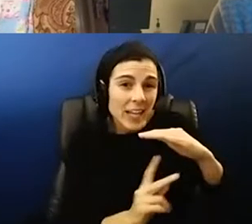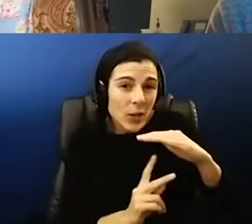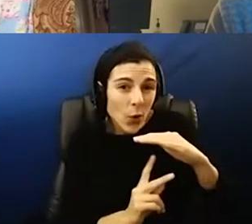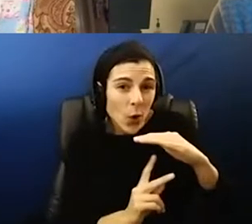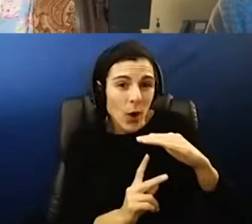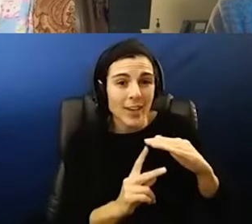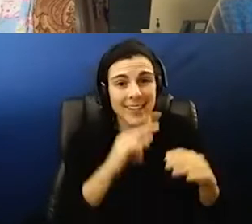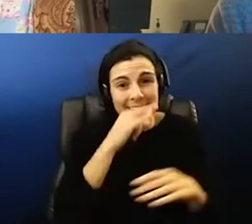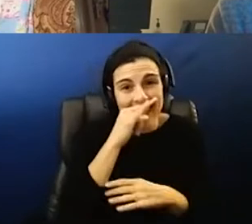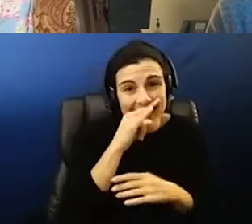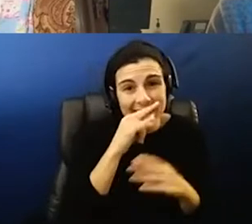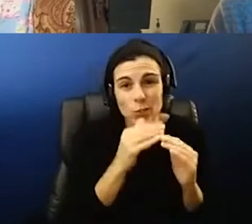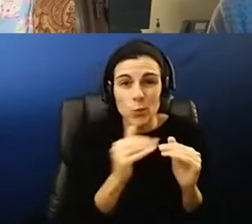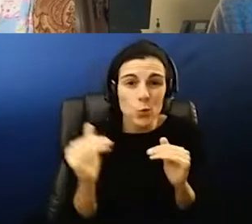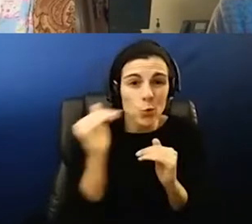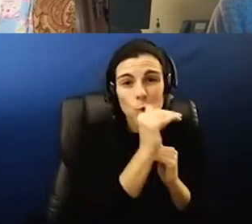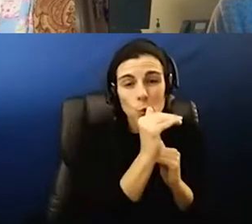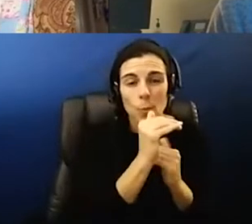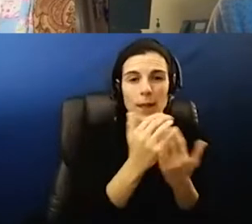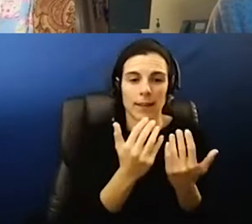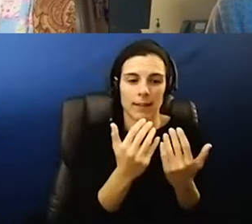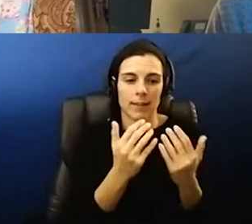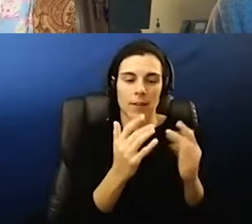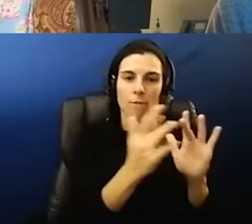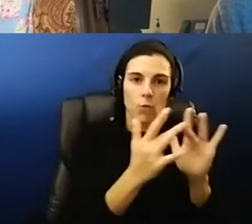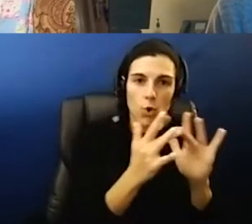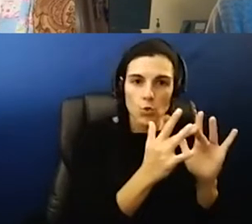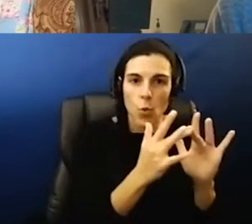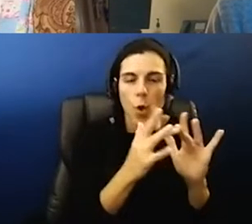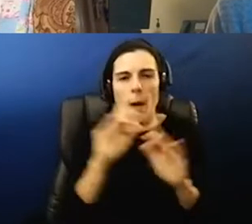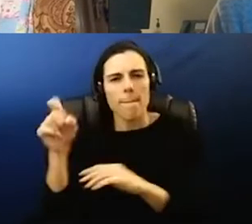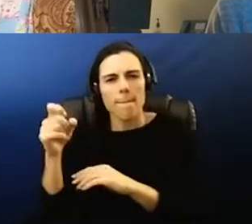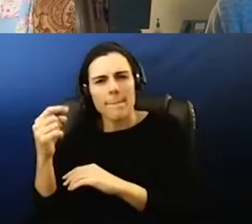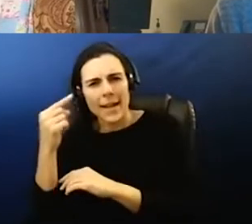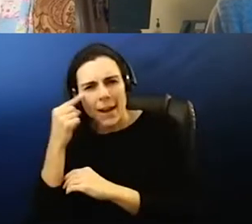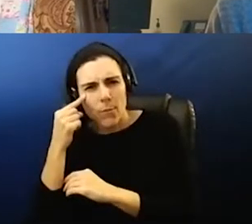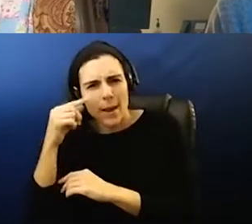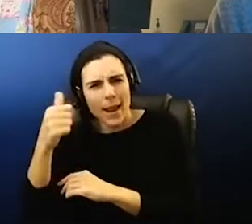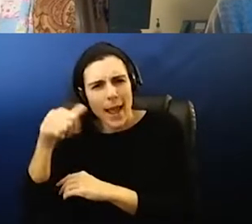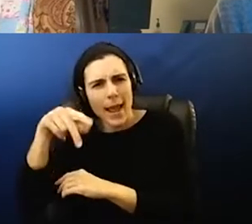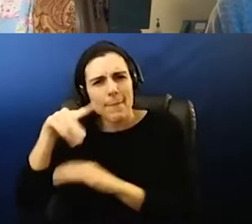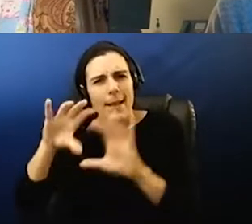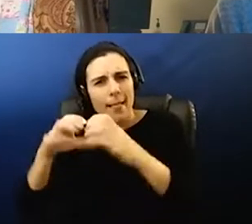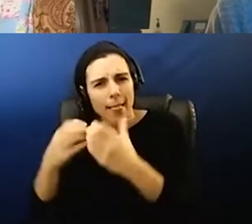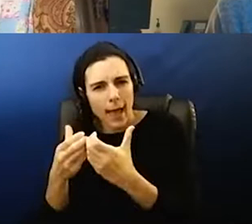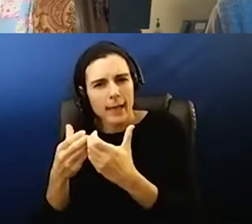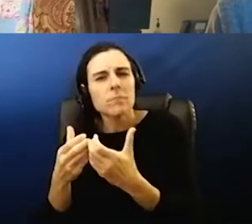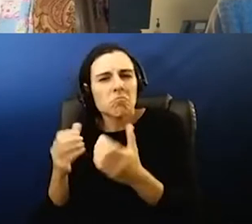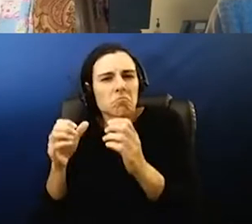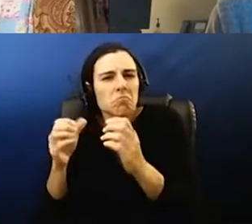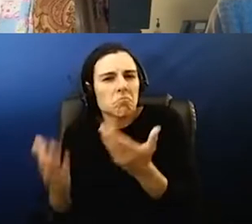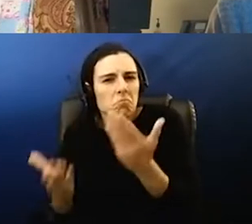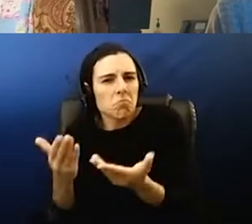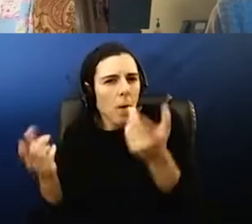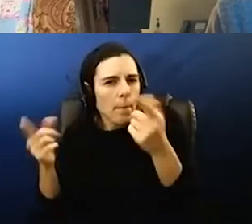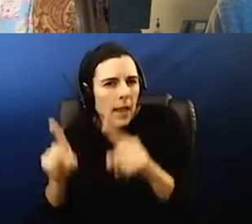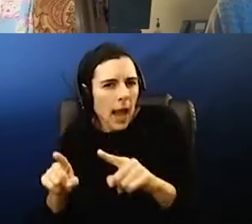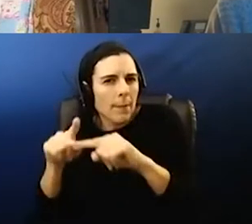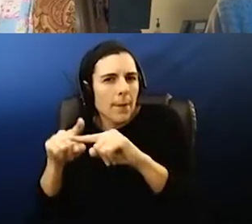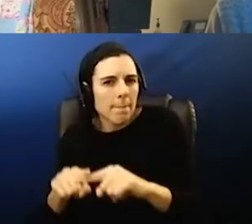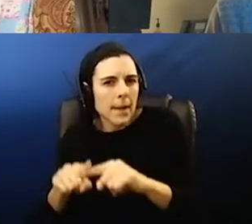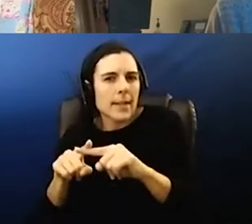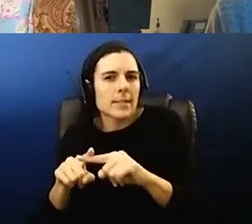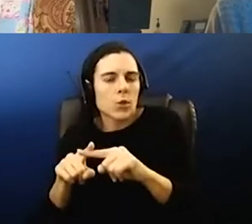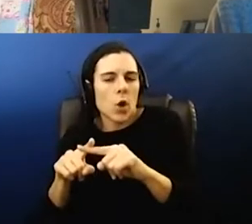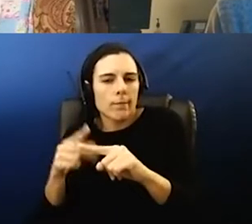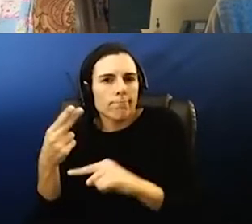now in an ap government class we probably can make those things happen at a different um based on again